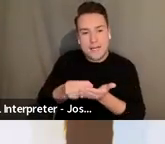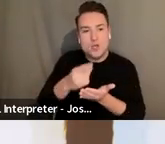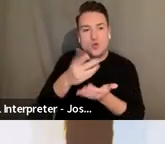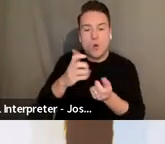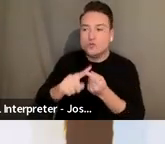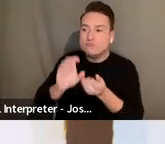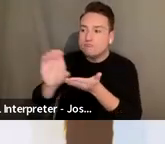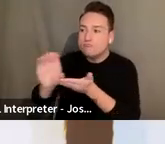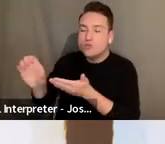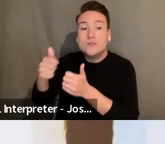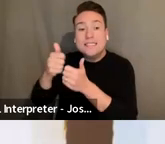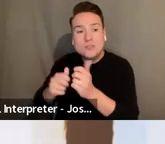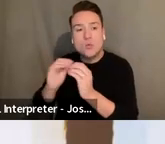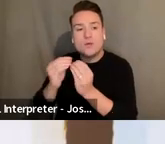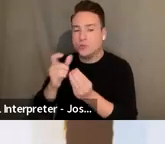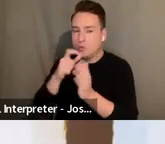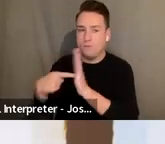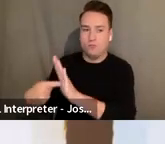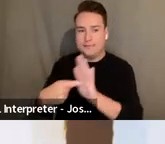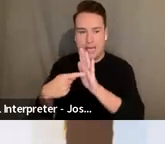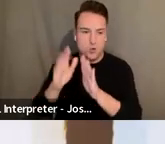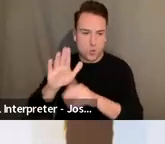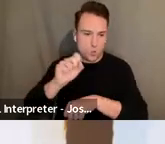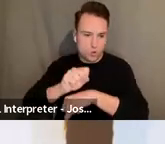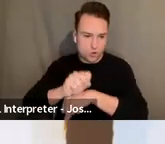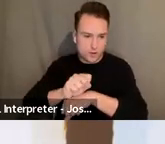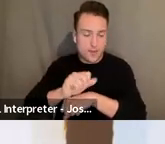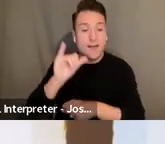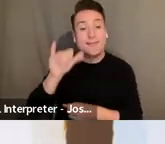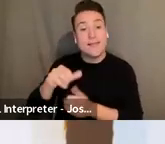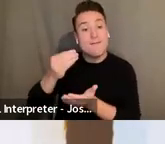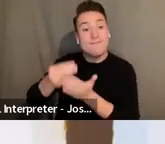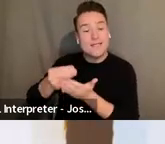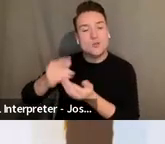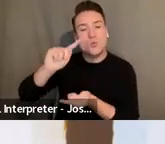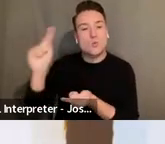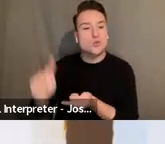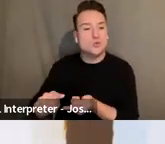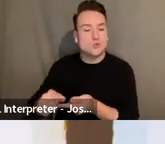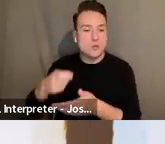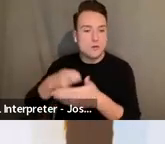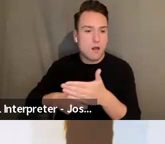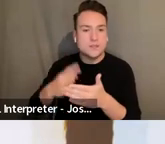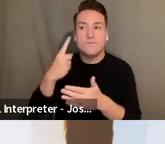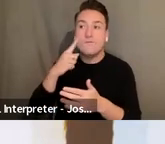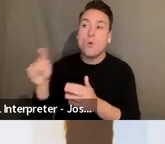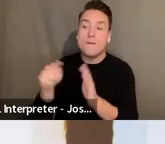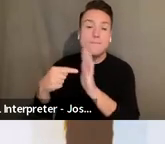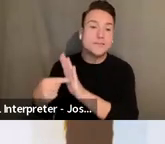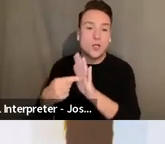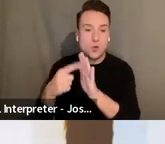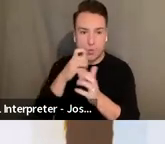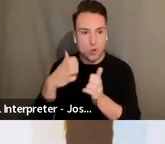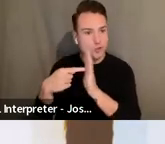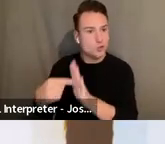organization that presents your work. This funding reduces the cost to presenters who want to present your work, which can